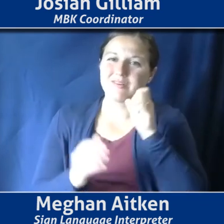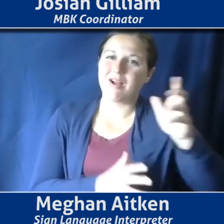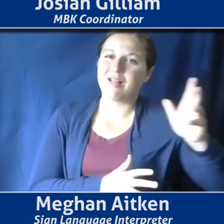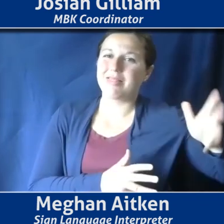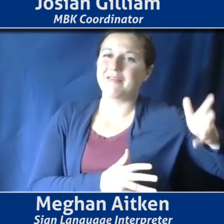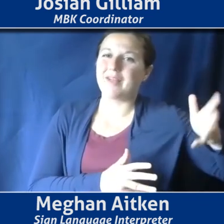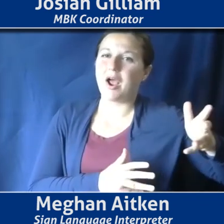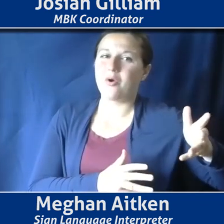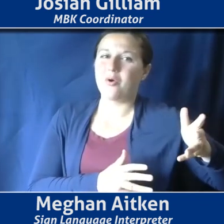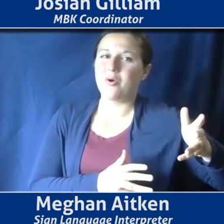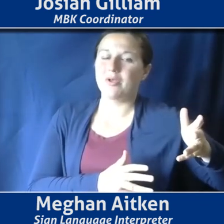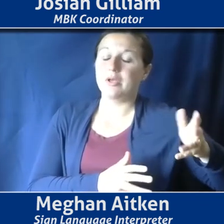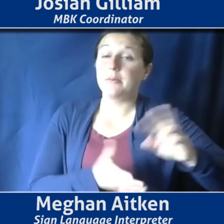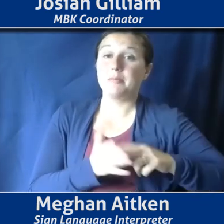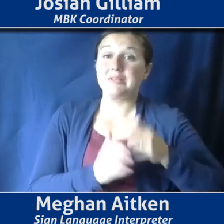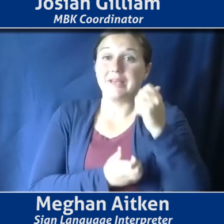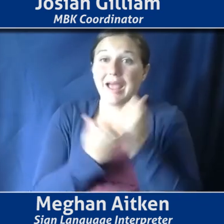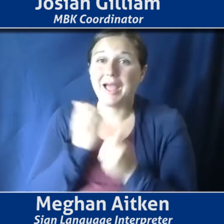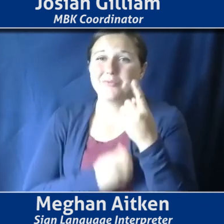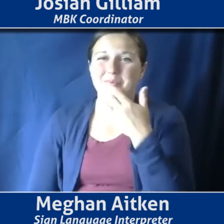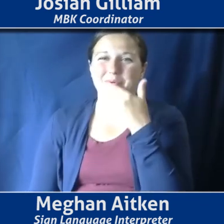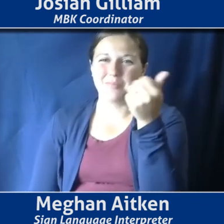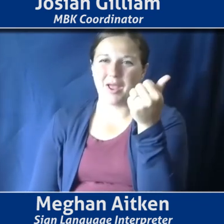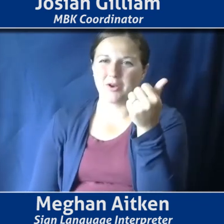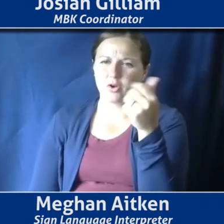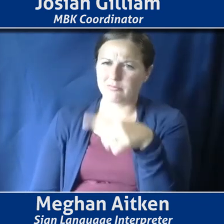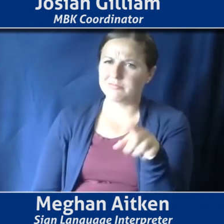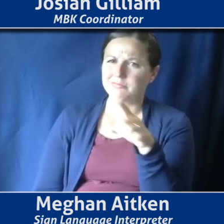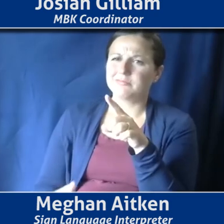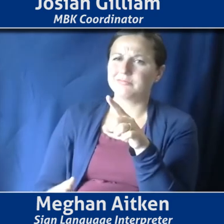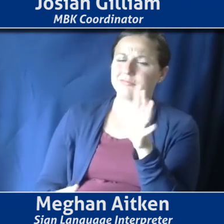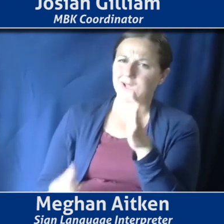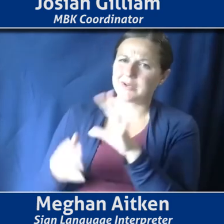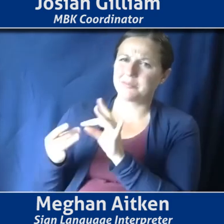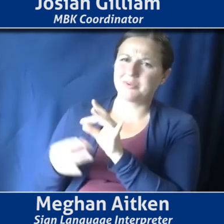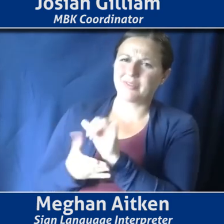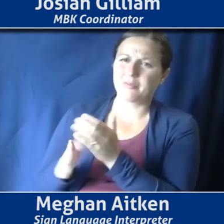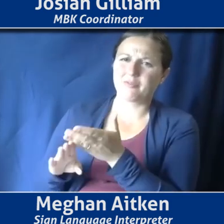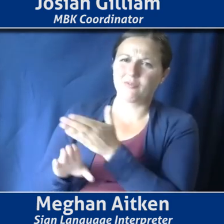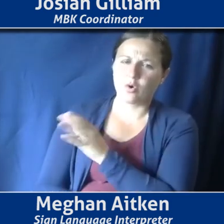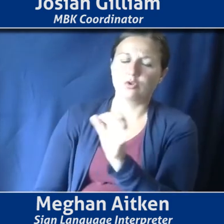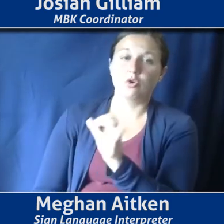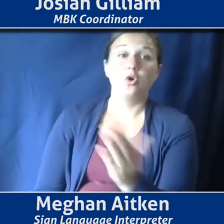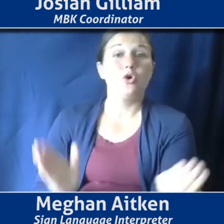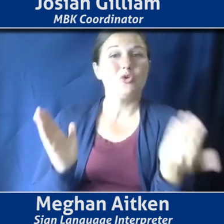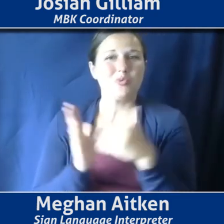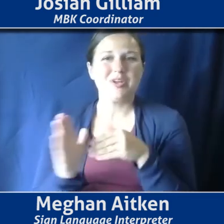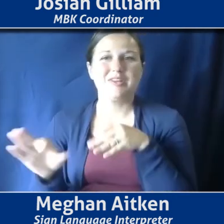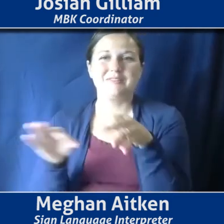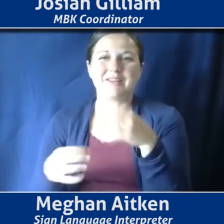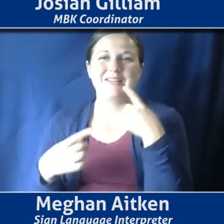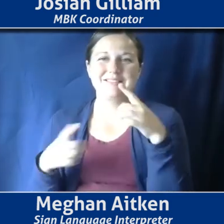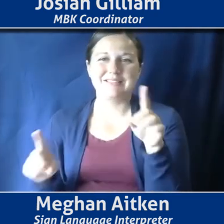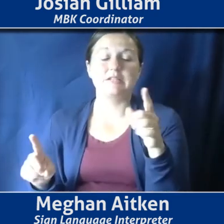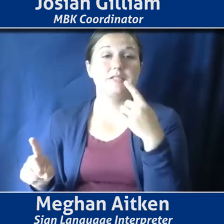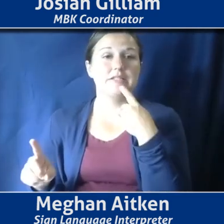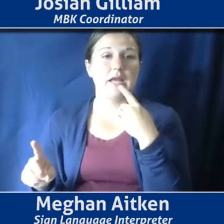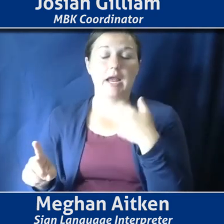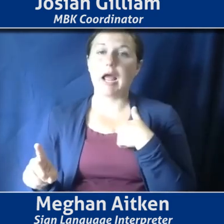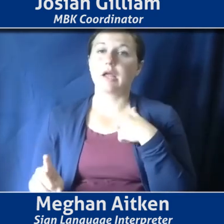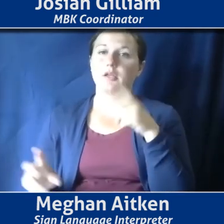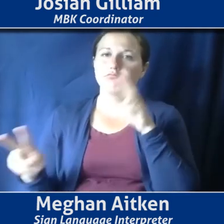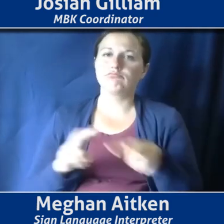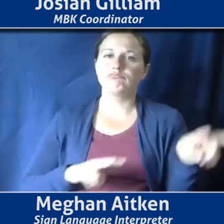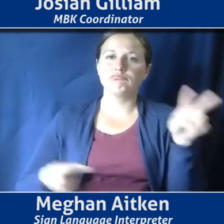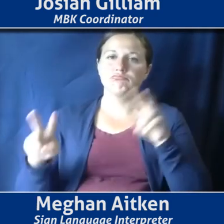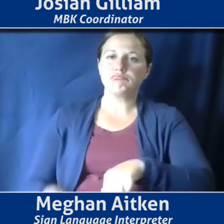off all of us are. And you alluded to this. So I think that really redefining success as I can look around proudly and say, you